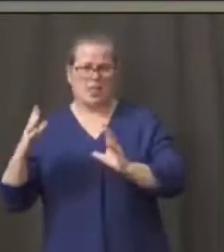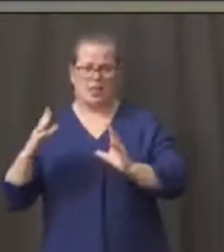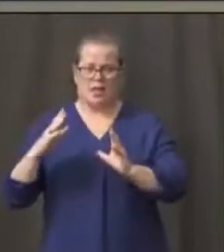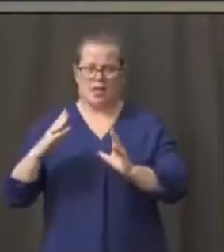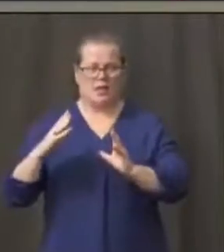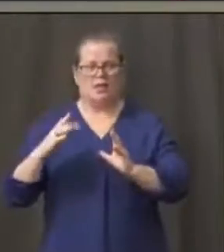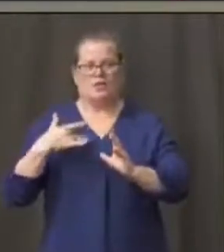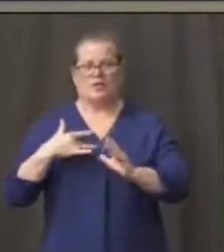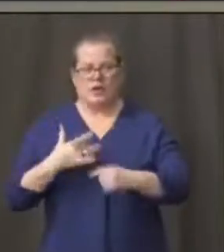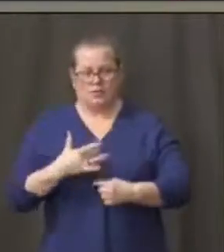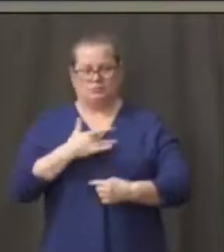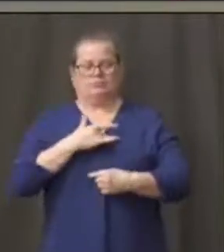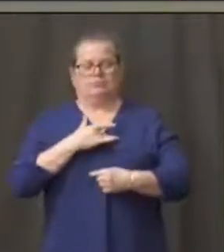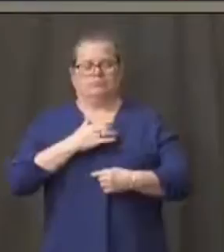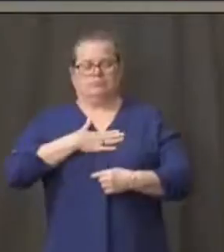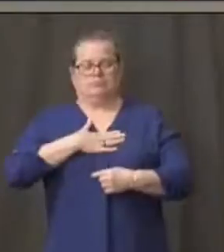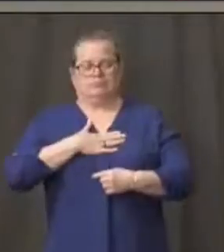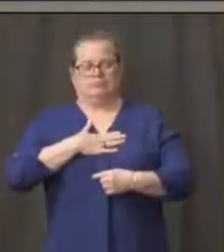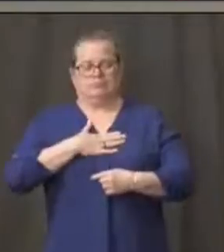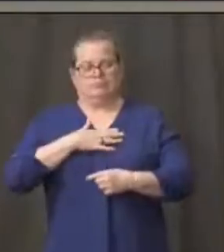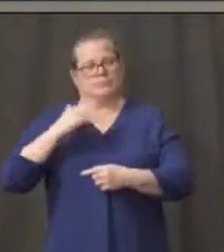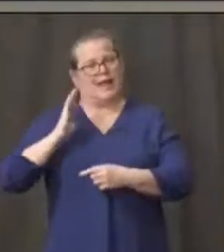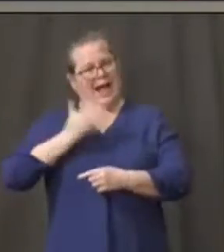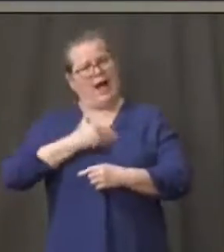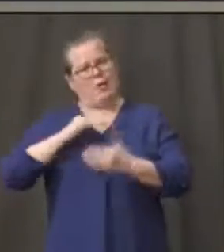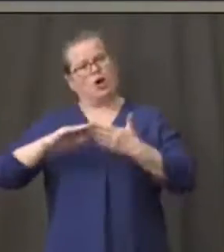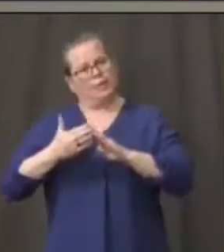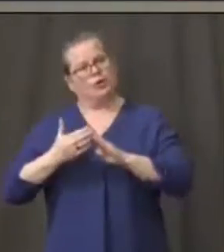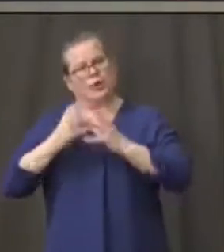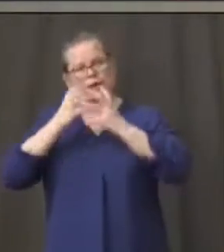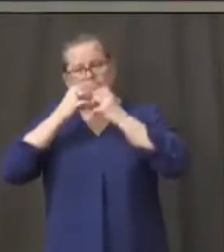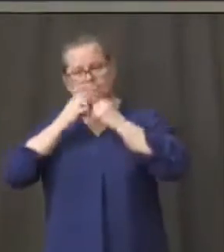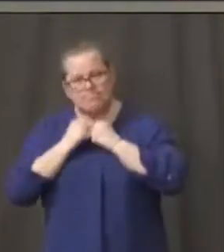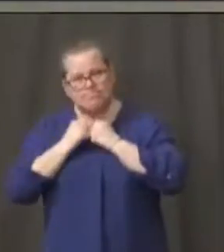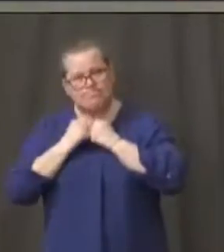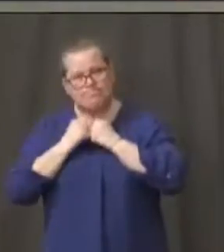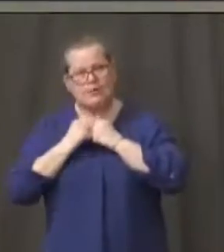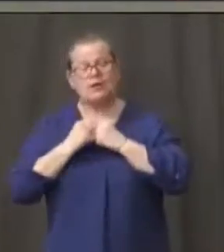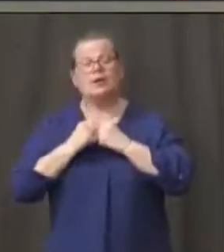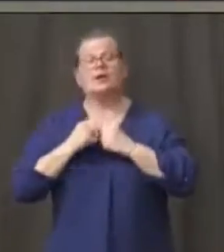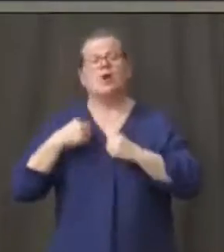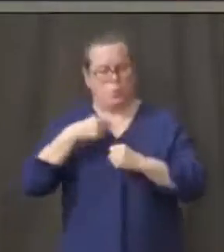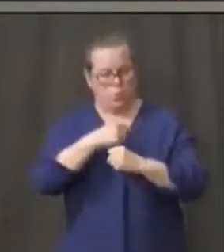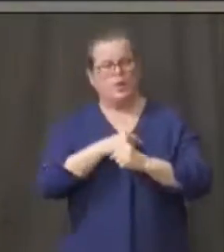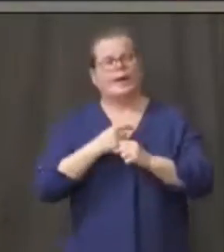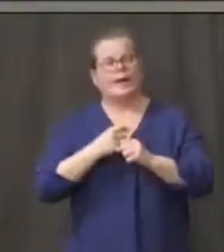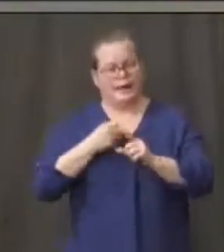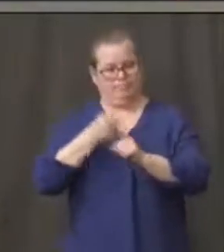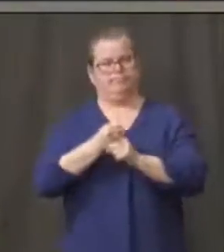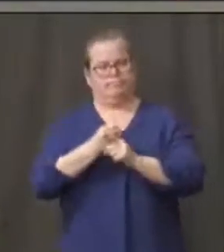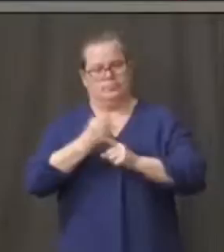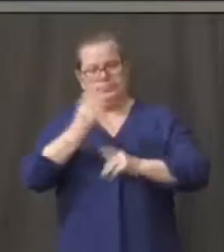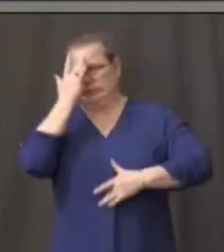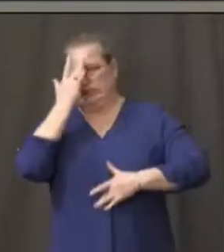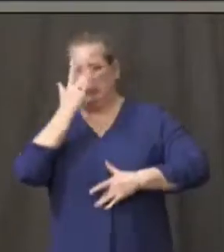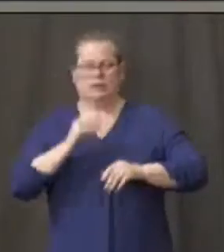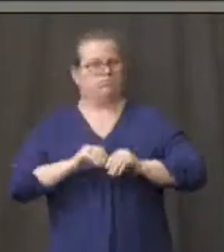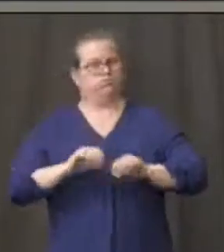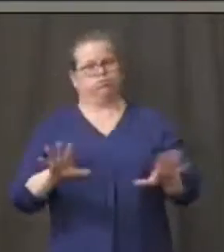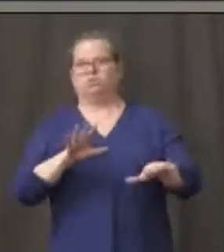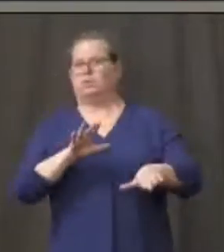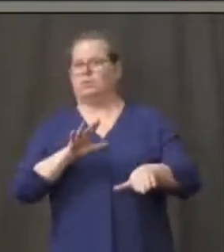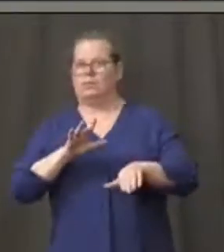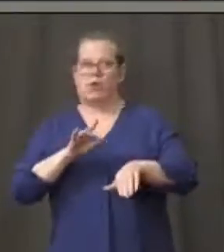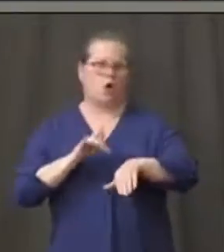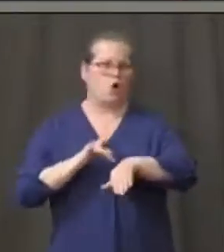of your community. You know, we did get hurt early on and we knew that we needed to get everybody to the table as quickly as we possibly could. You know,